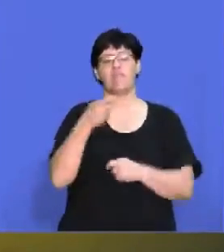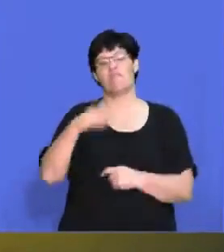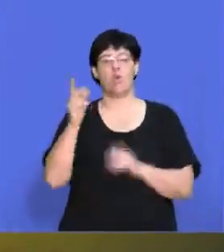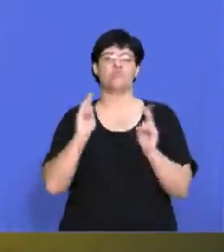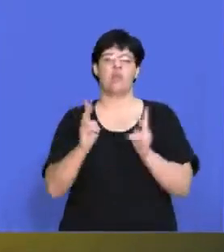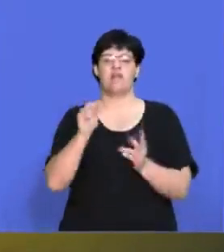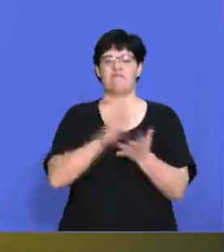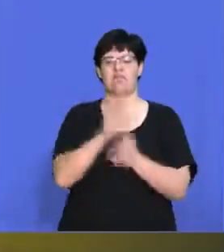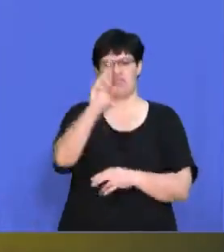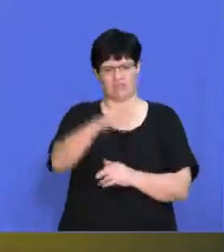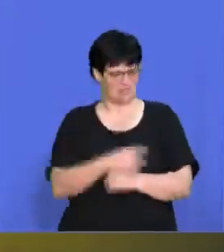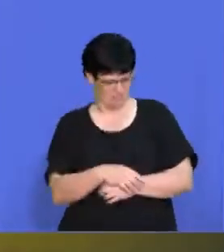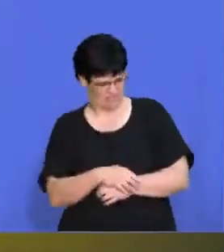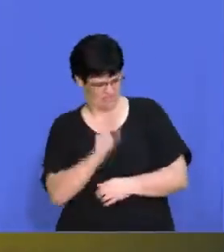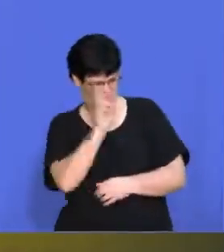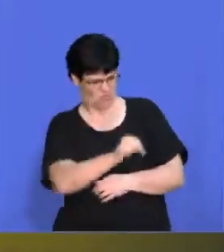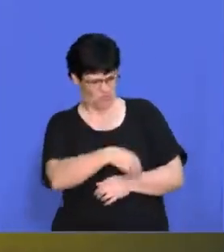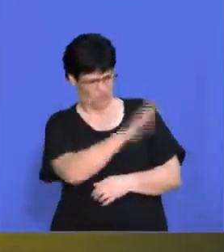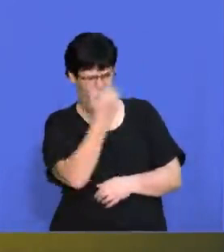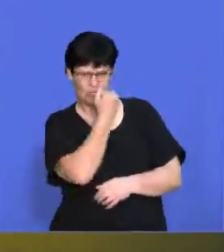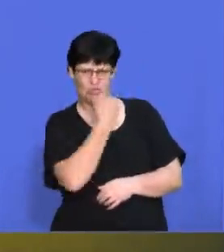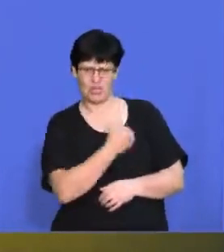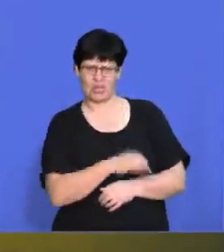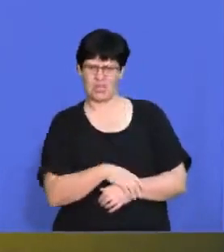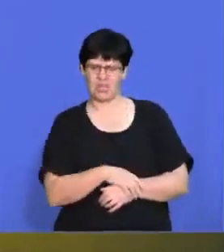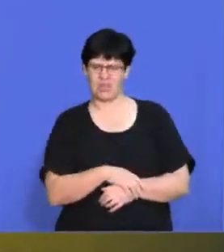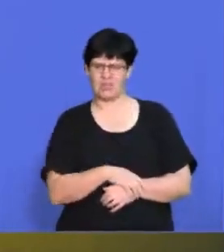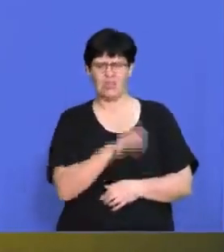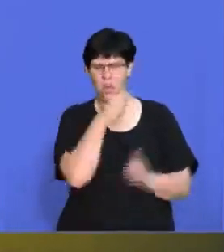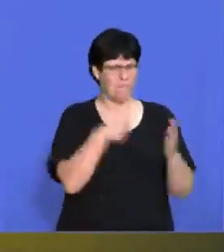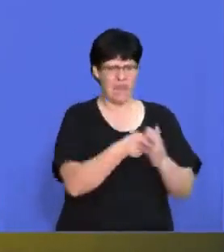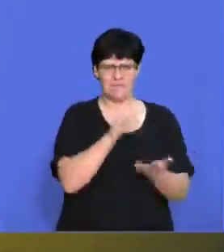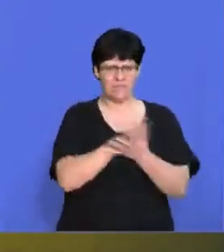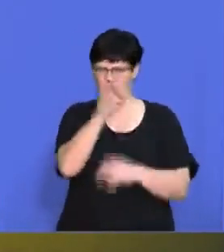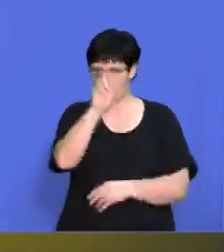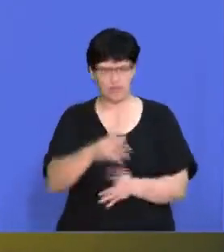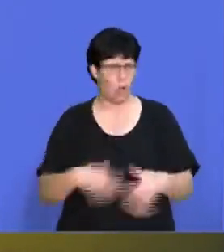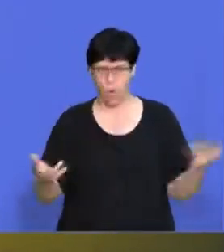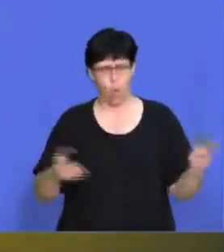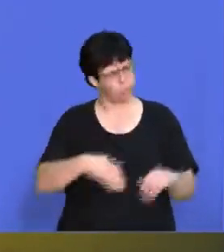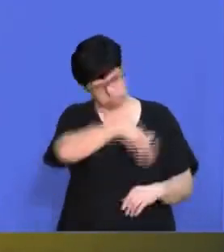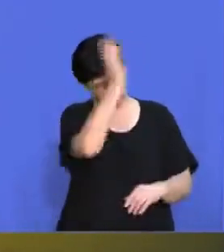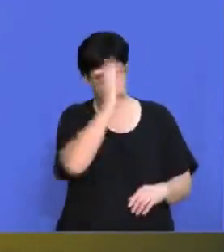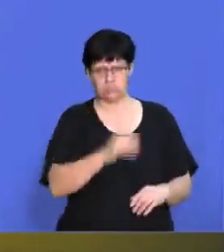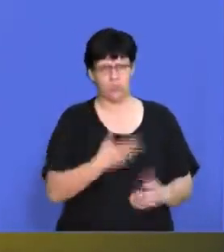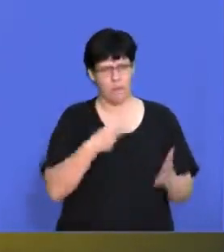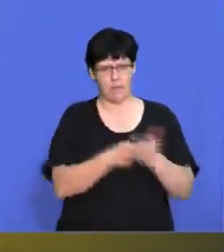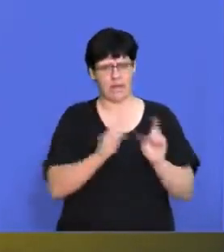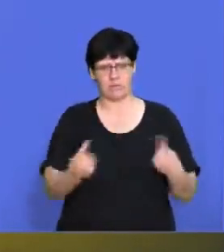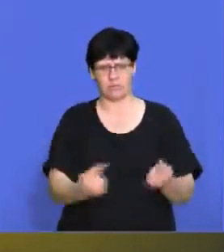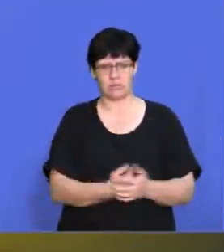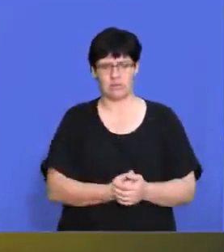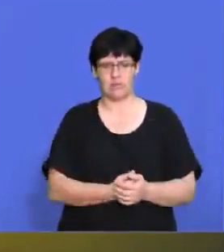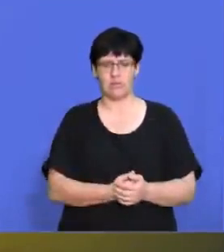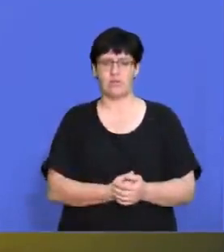shops are going to tell you no. sorry, Paul, you either pay the full amount or else you can't buy the product. Now,